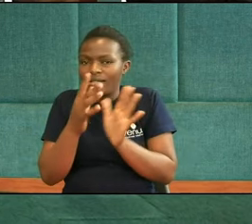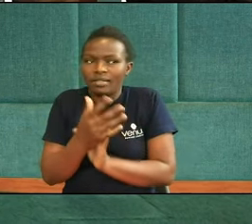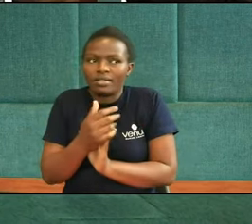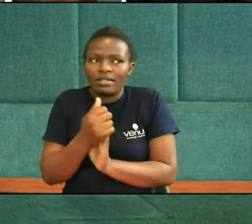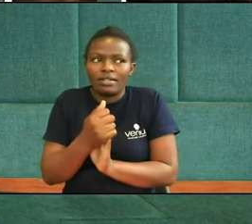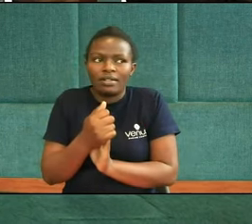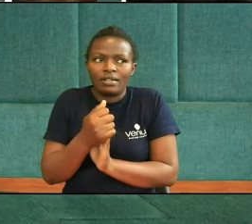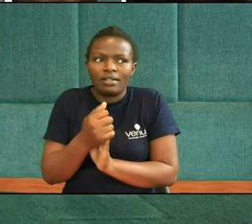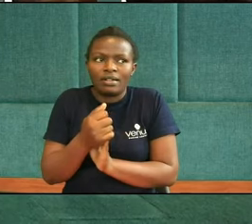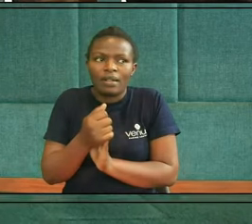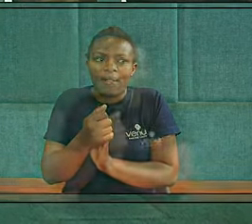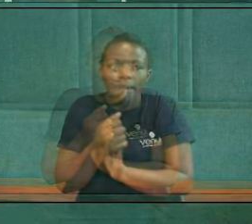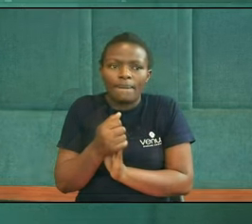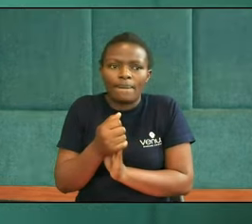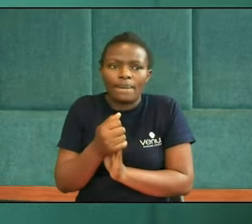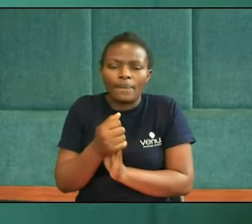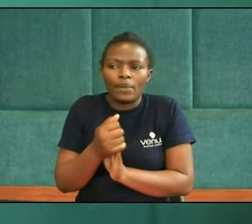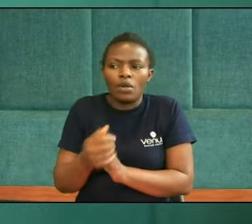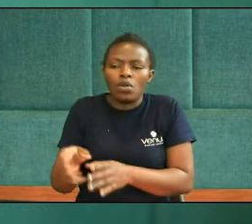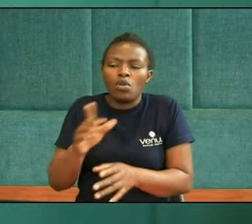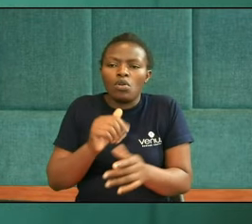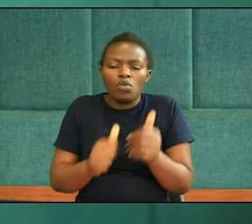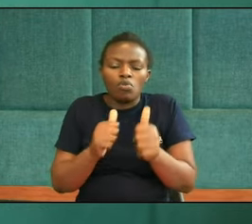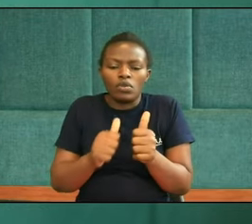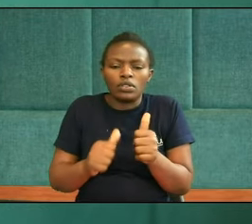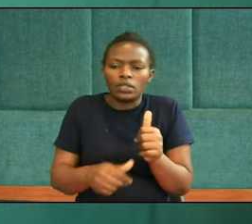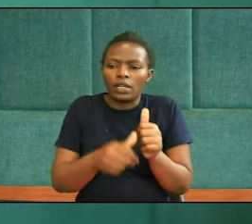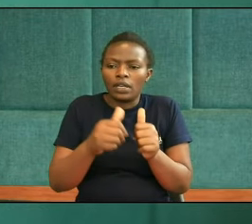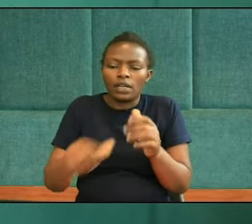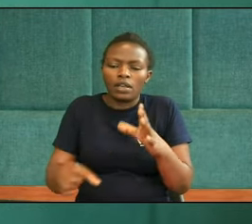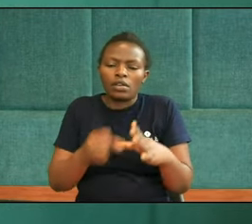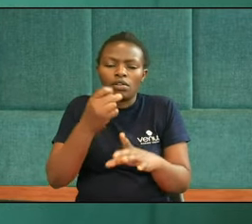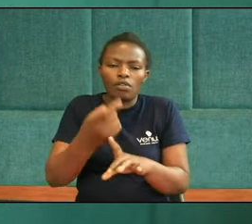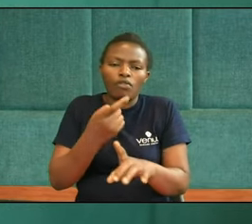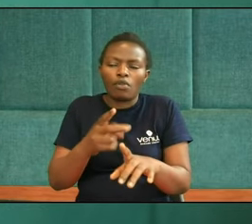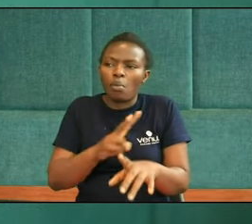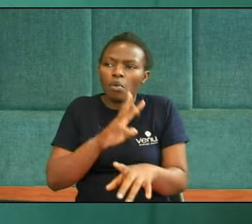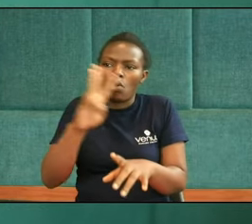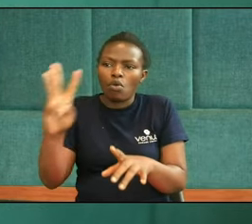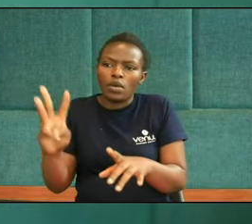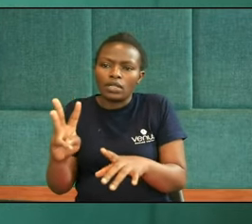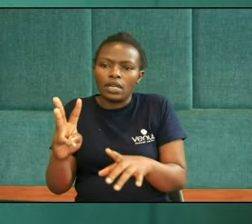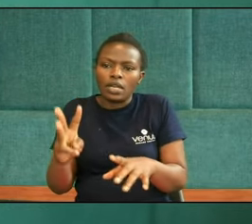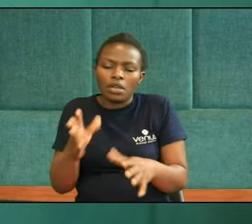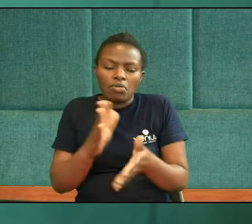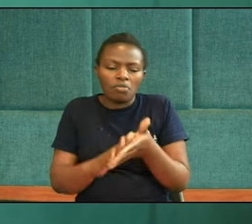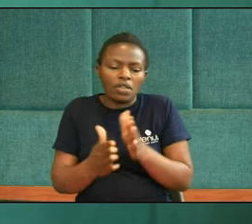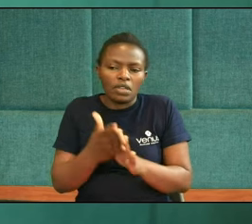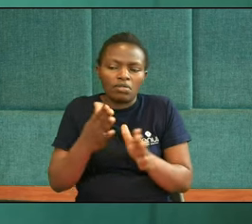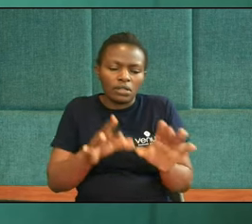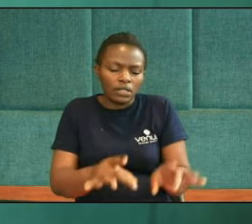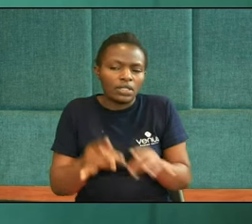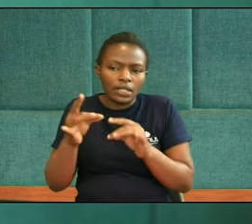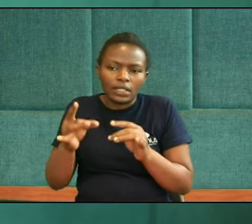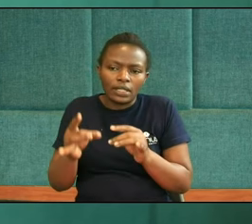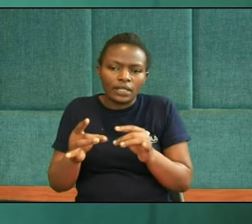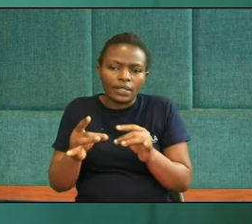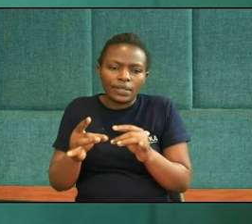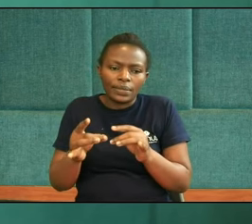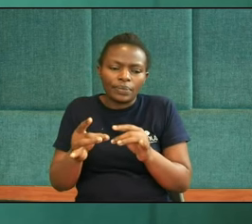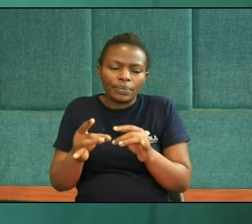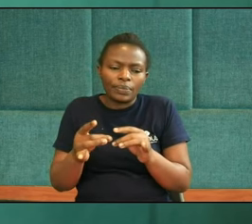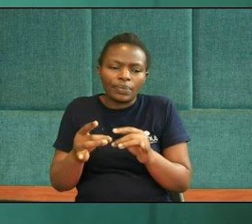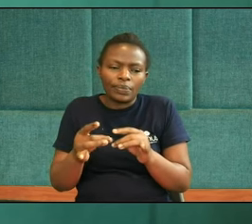The horns grew from west Crossing the whole earth Without touching the ground The goat became very great But